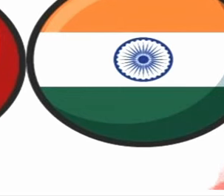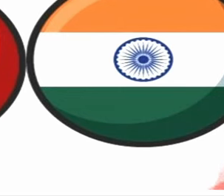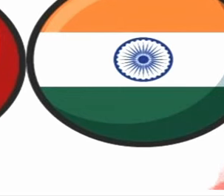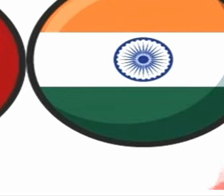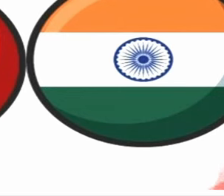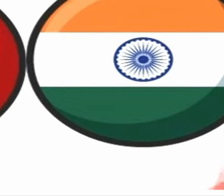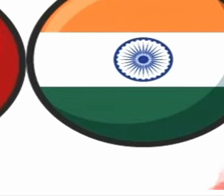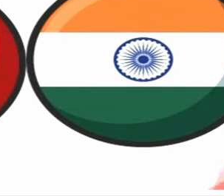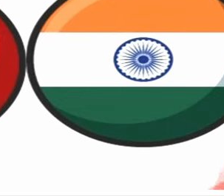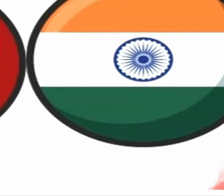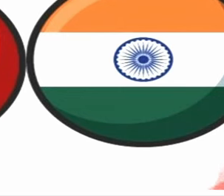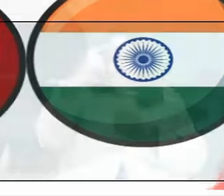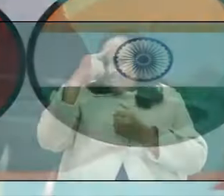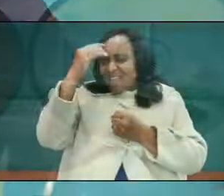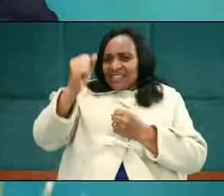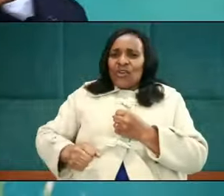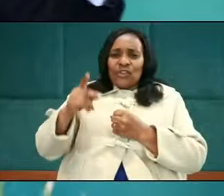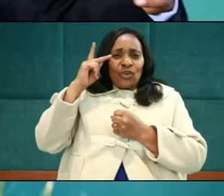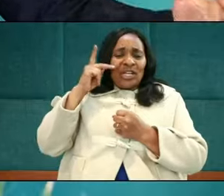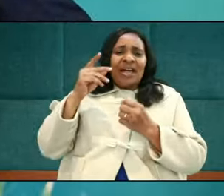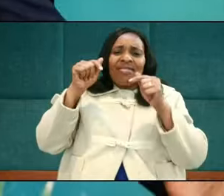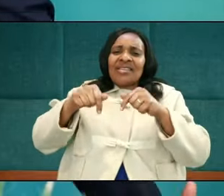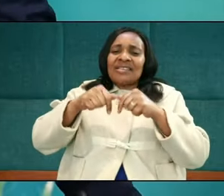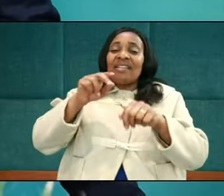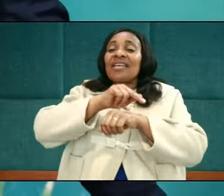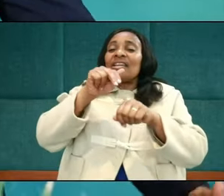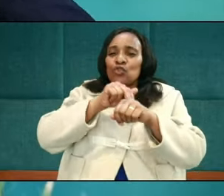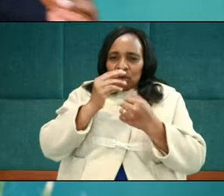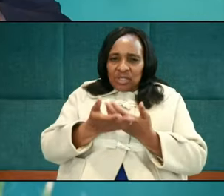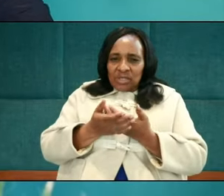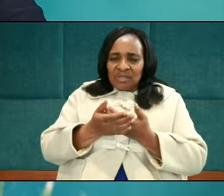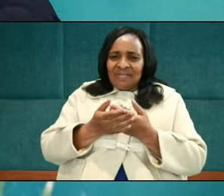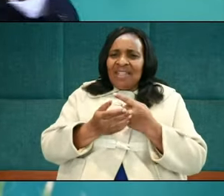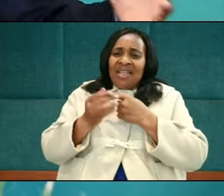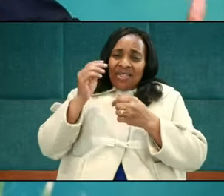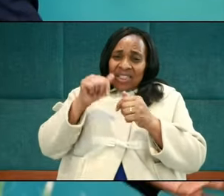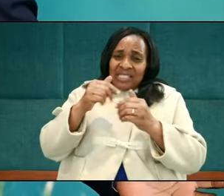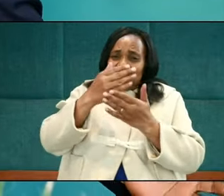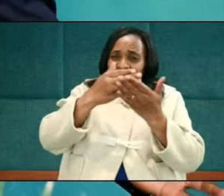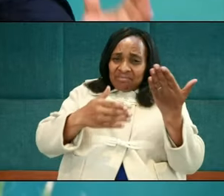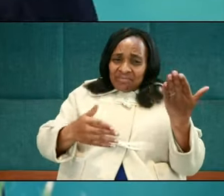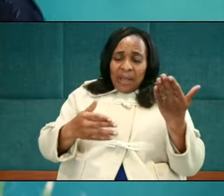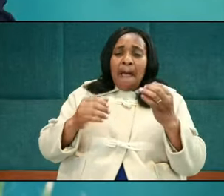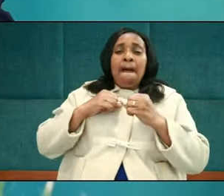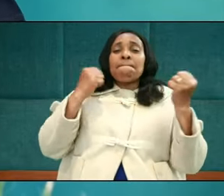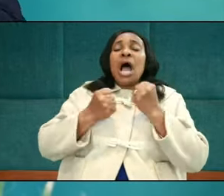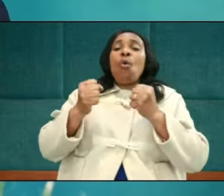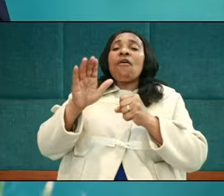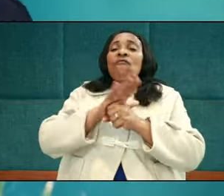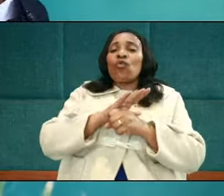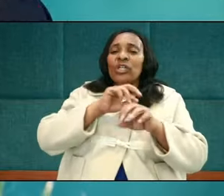South Korea. In other words, these are the strongest nations. These are the powerful nations. Our